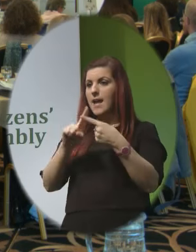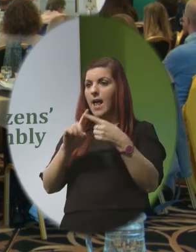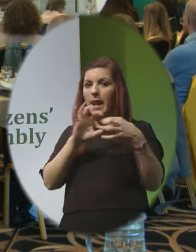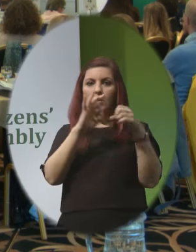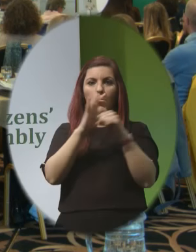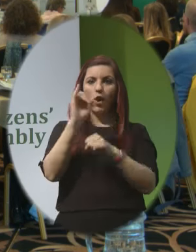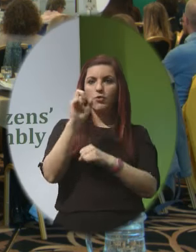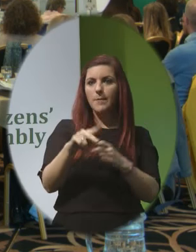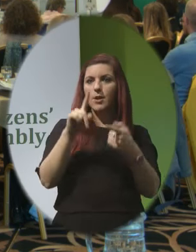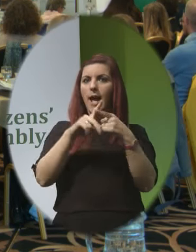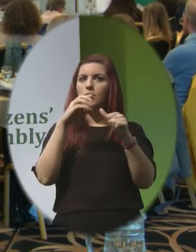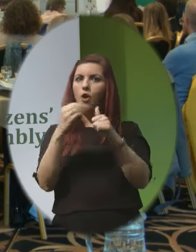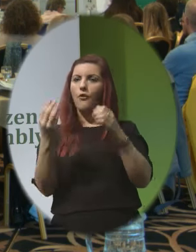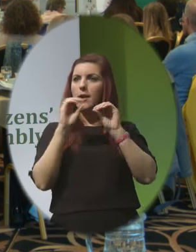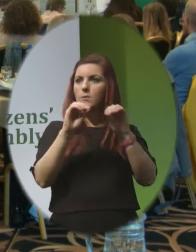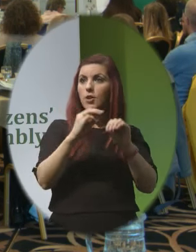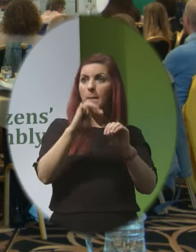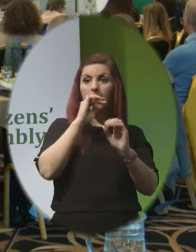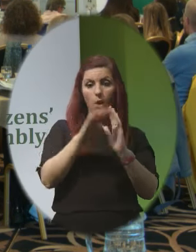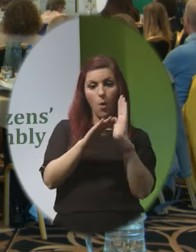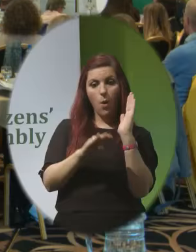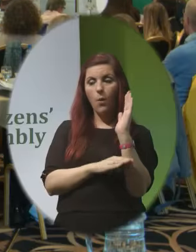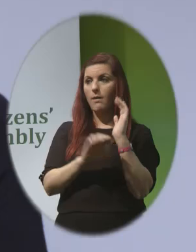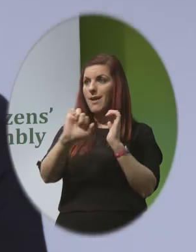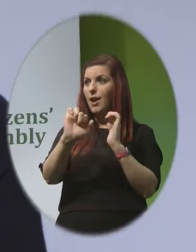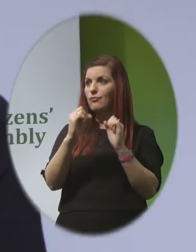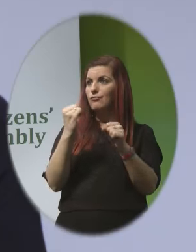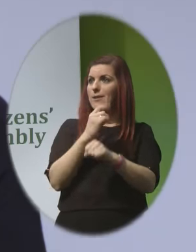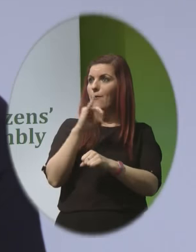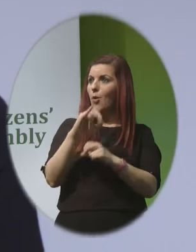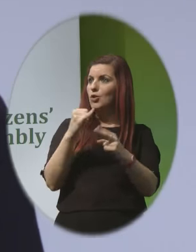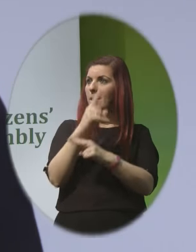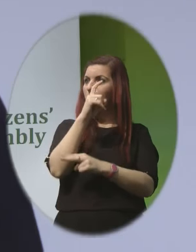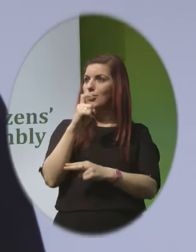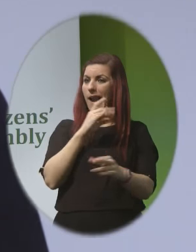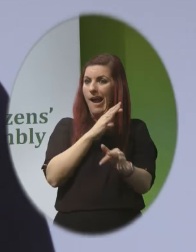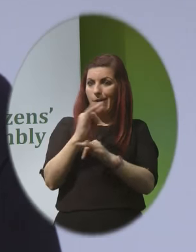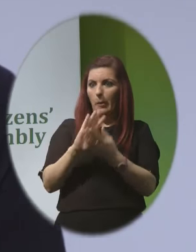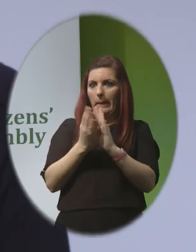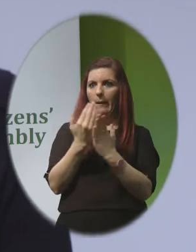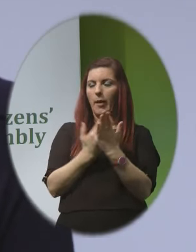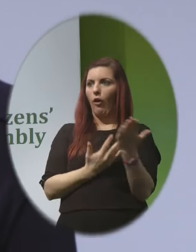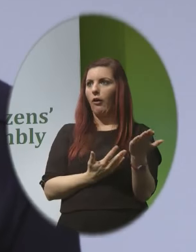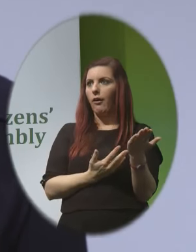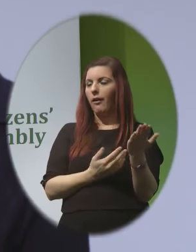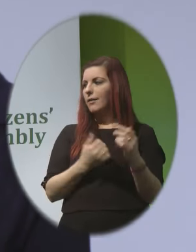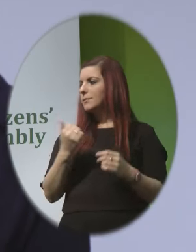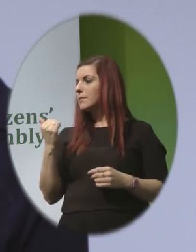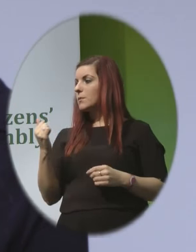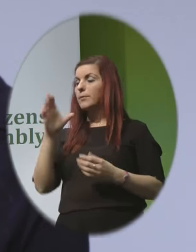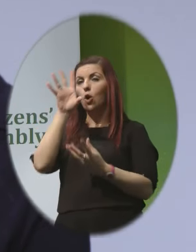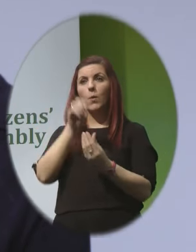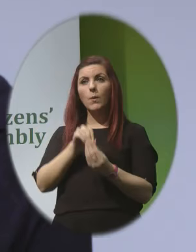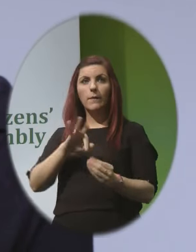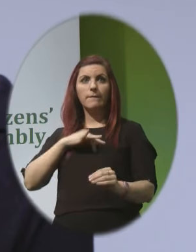and this has also lowered their abortion rate in Portugal so in conclusion we would feel that the